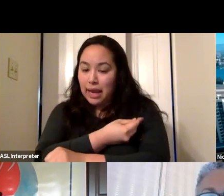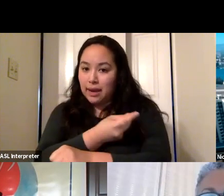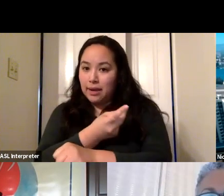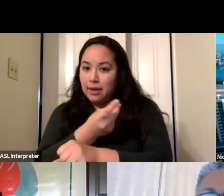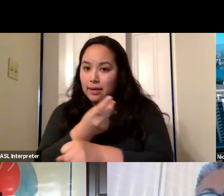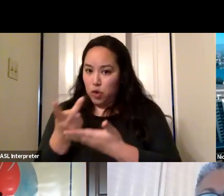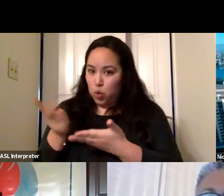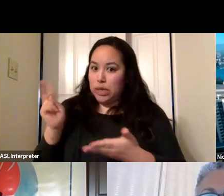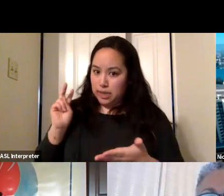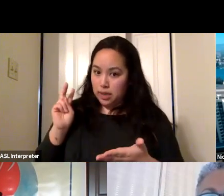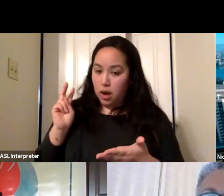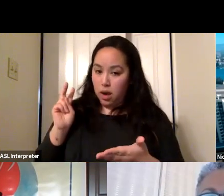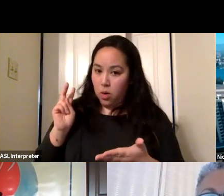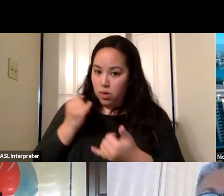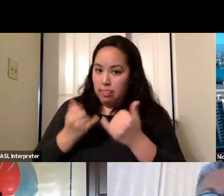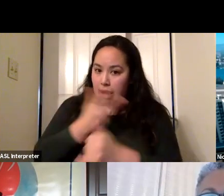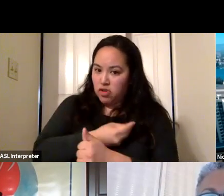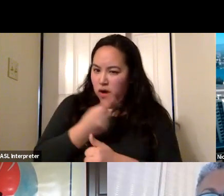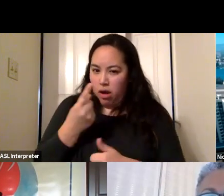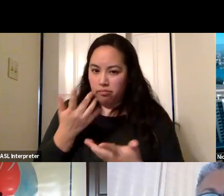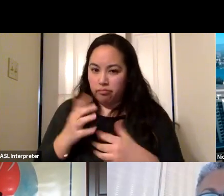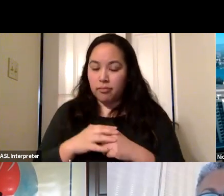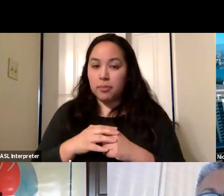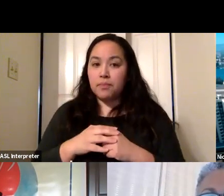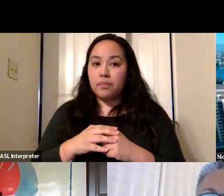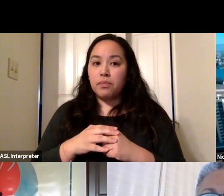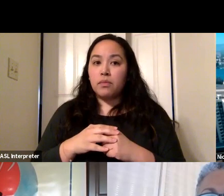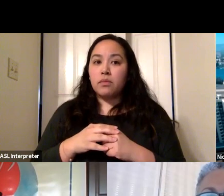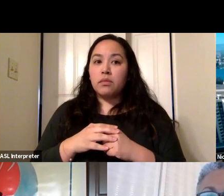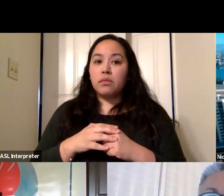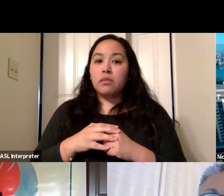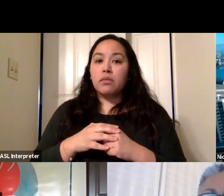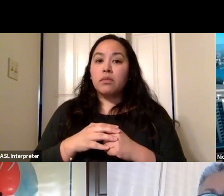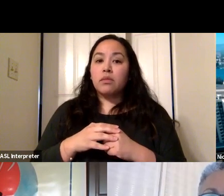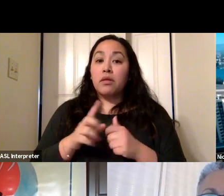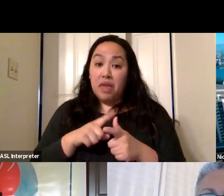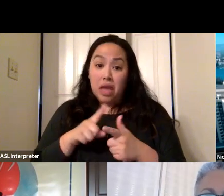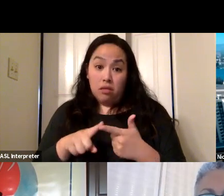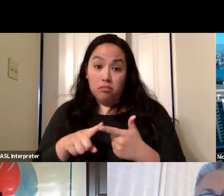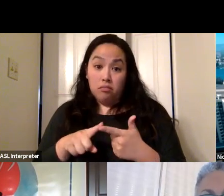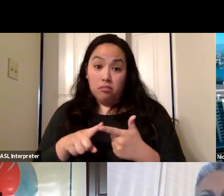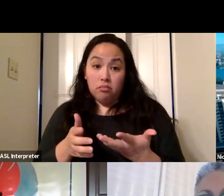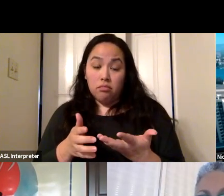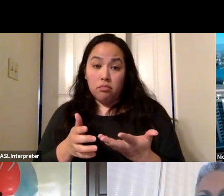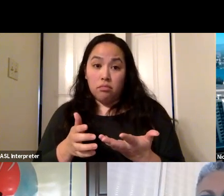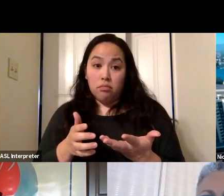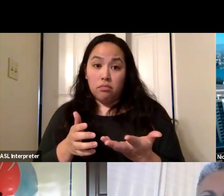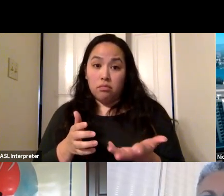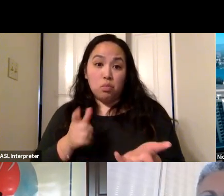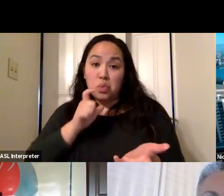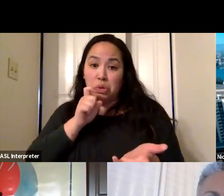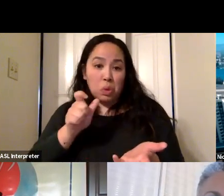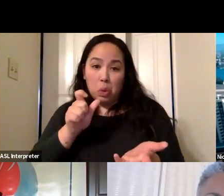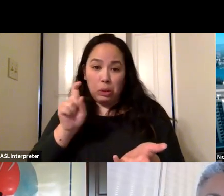last shot, whether it's a one shot or two shot series, then they I don't think a test